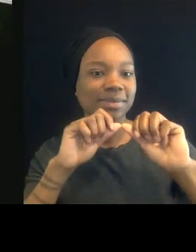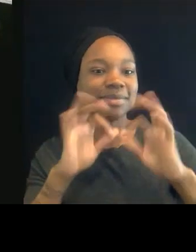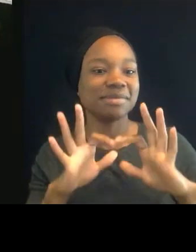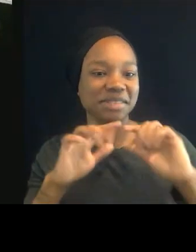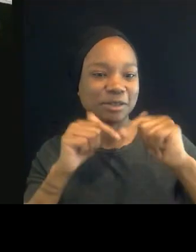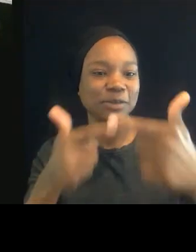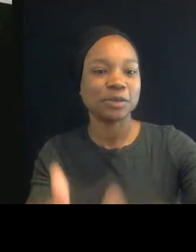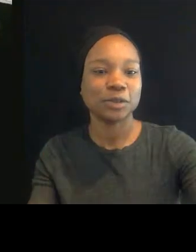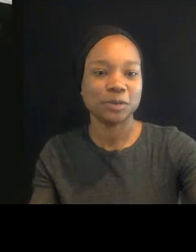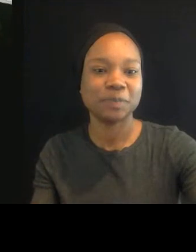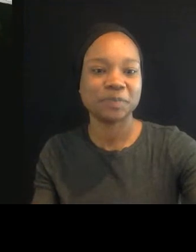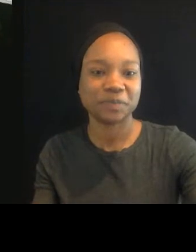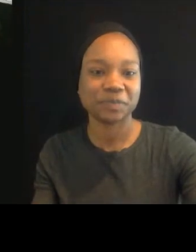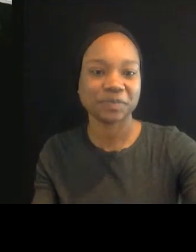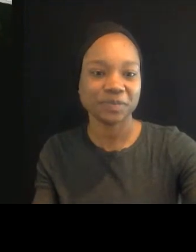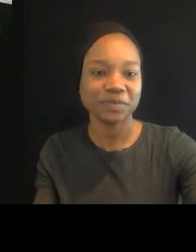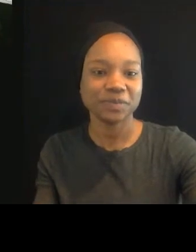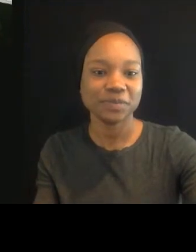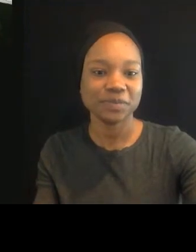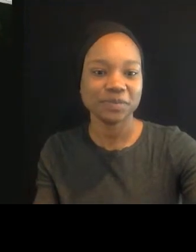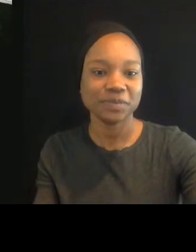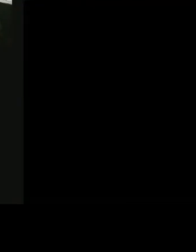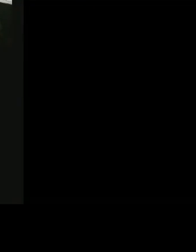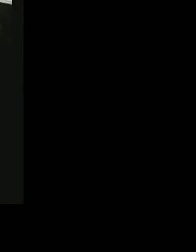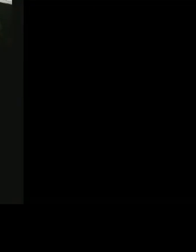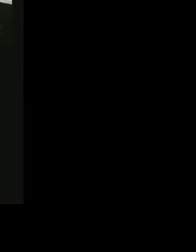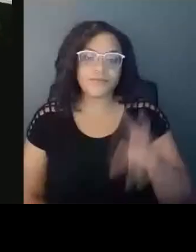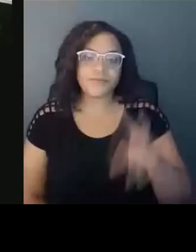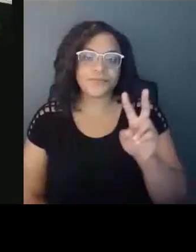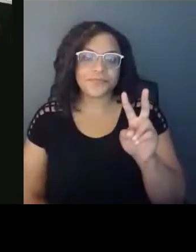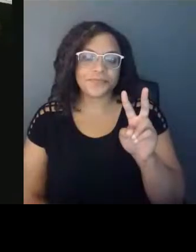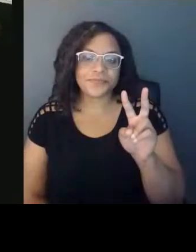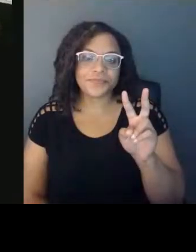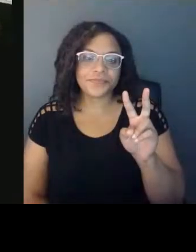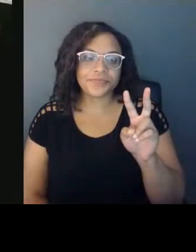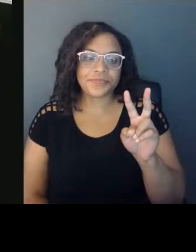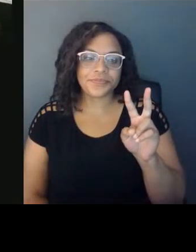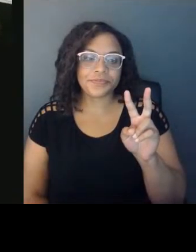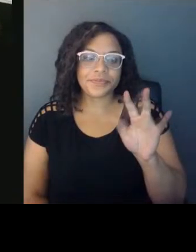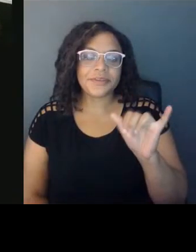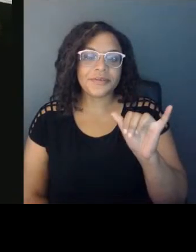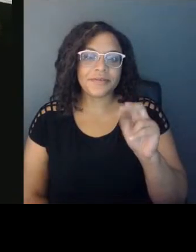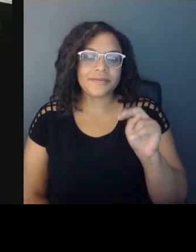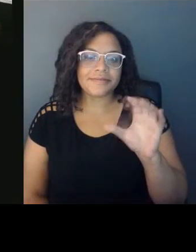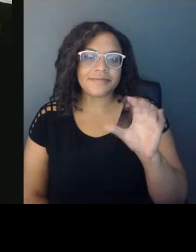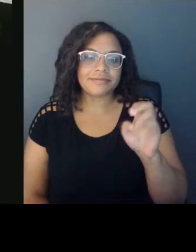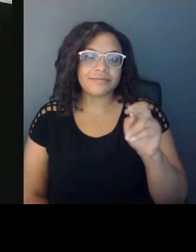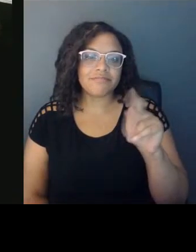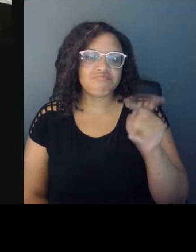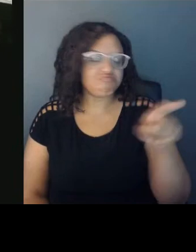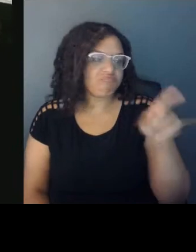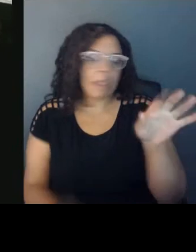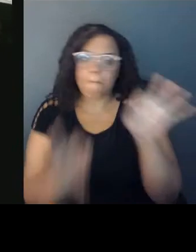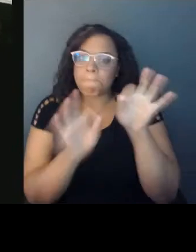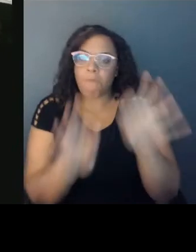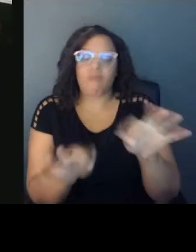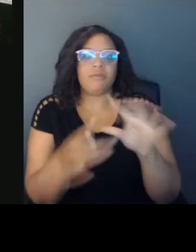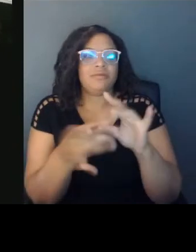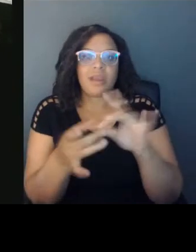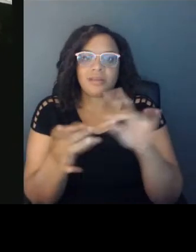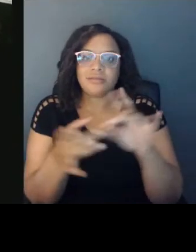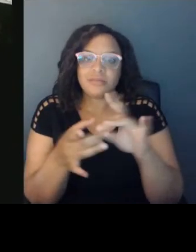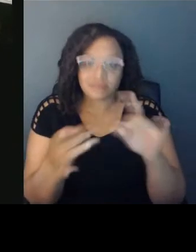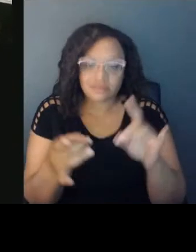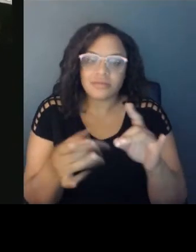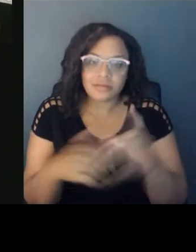any better than what she just laid out. You you think about in the legal profession, you think about the law, the law was constructed to really protect people's